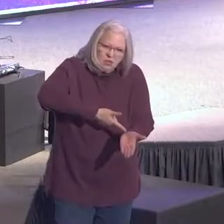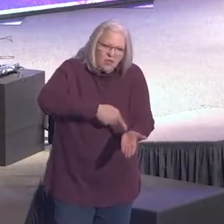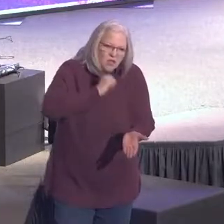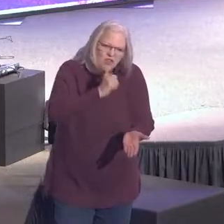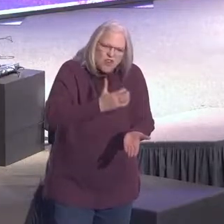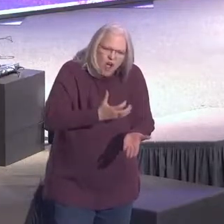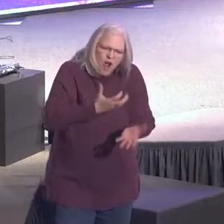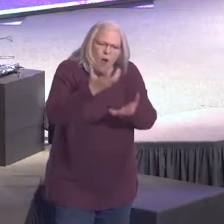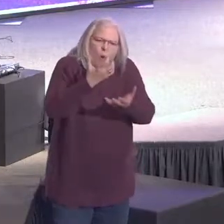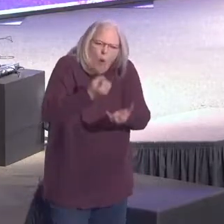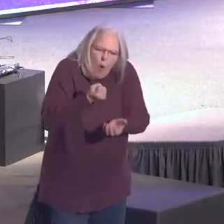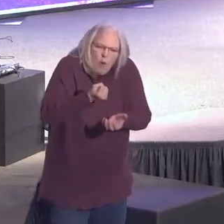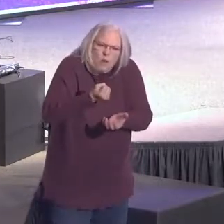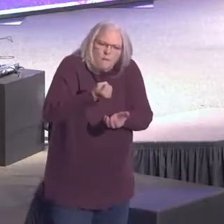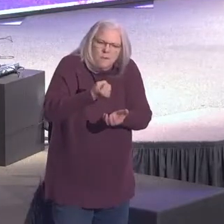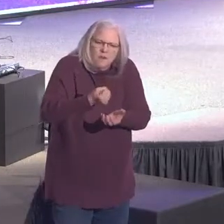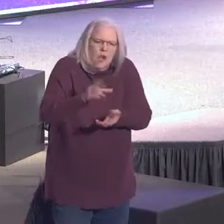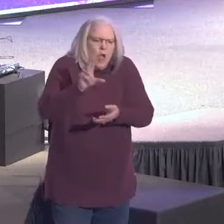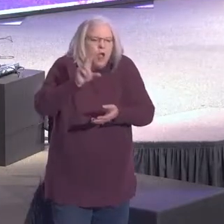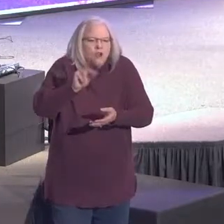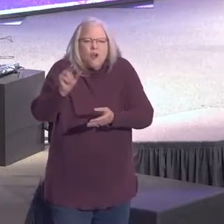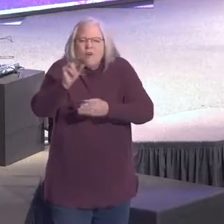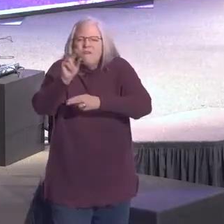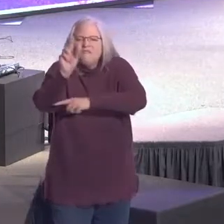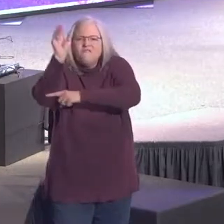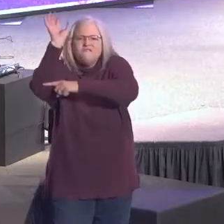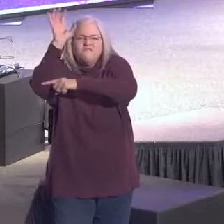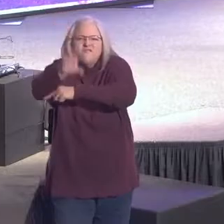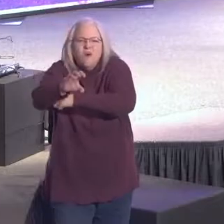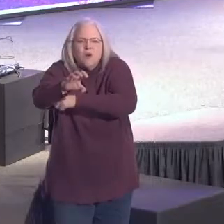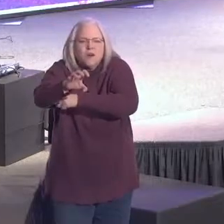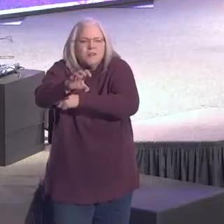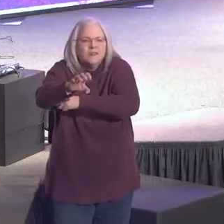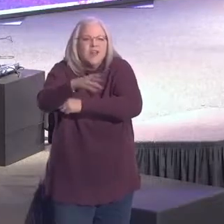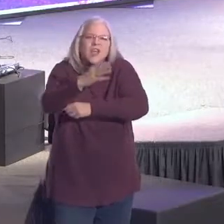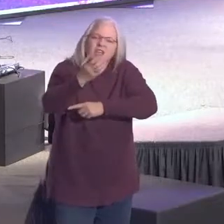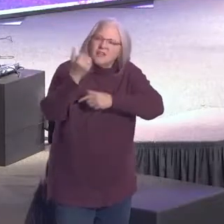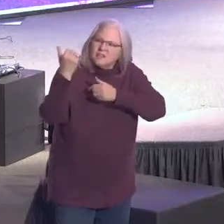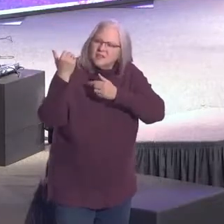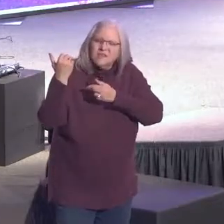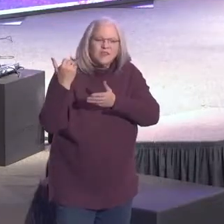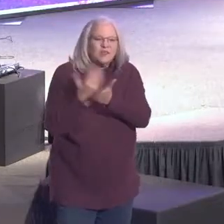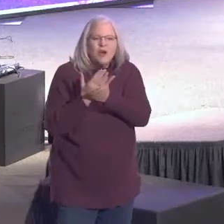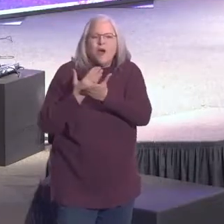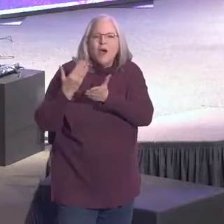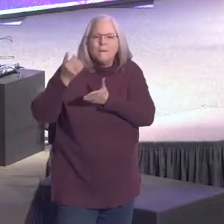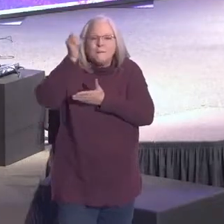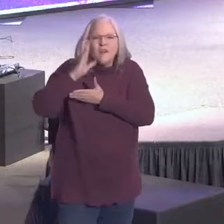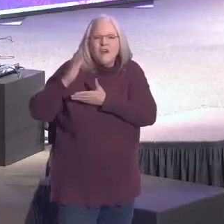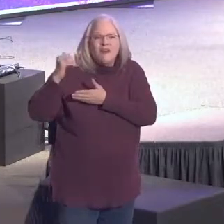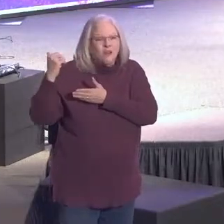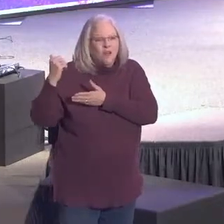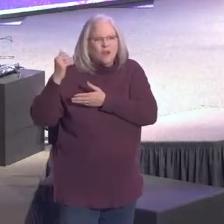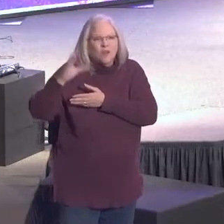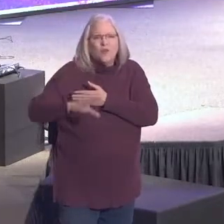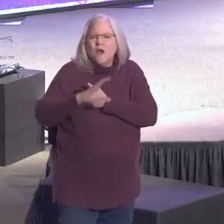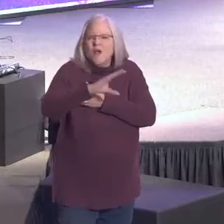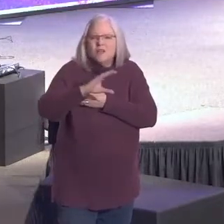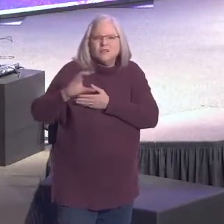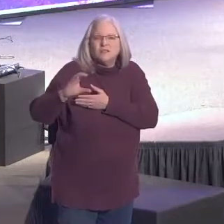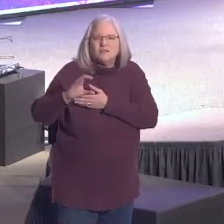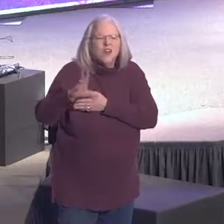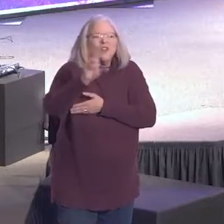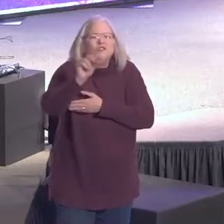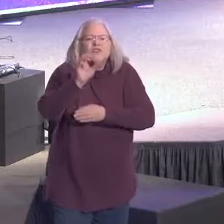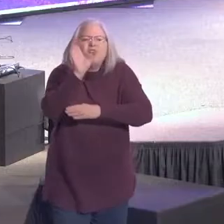No force on earth was strong enough to hold God on a cross. No force on